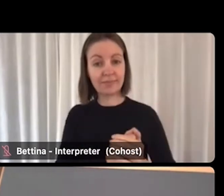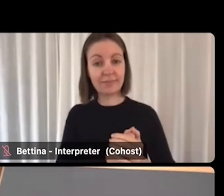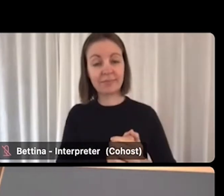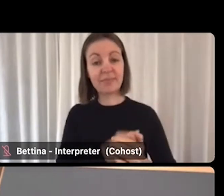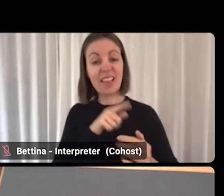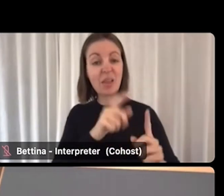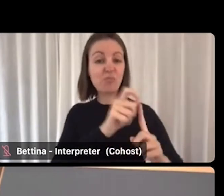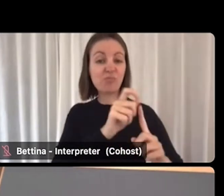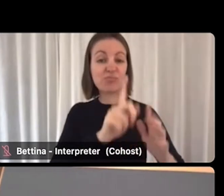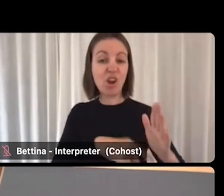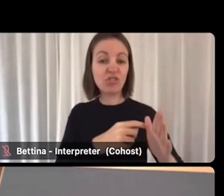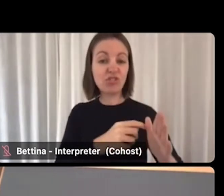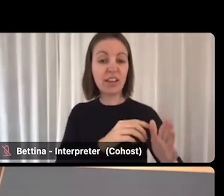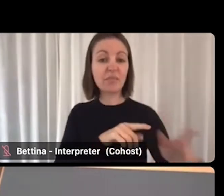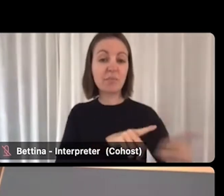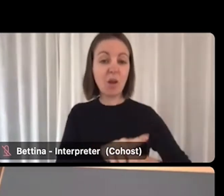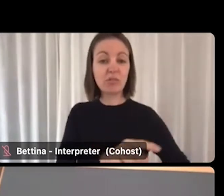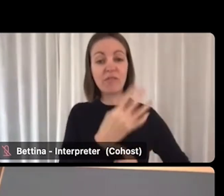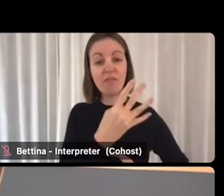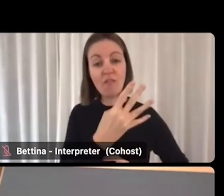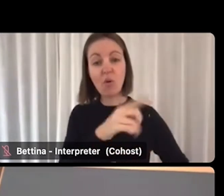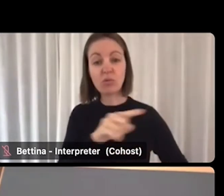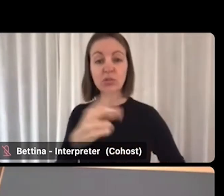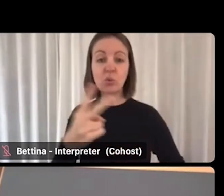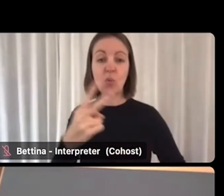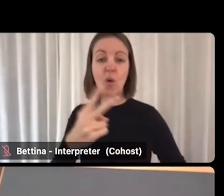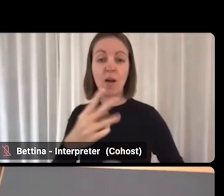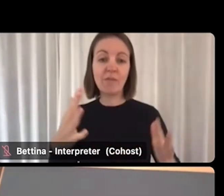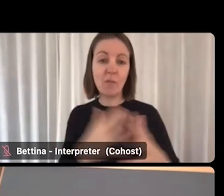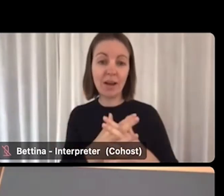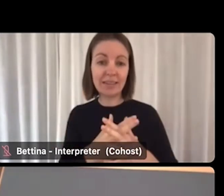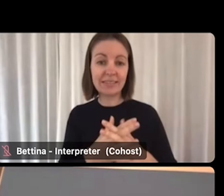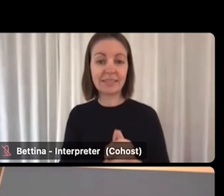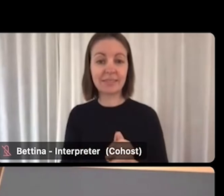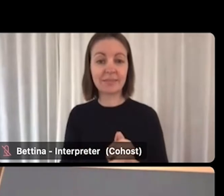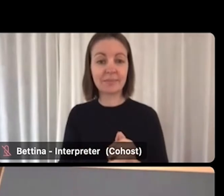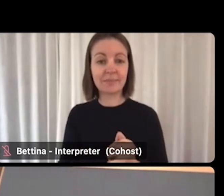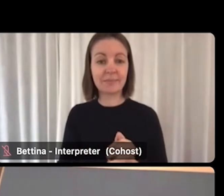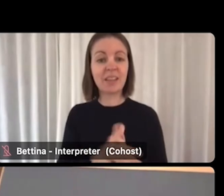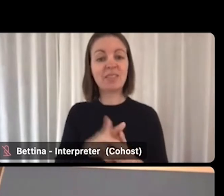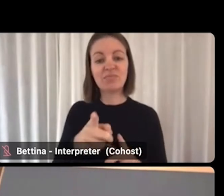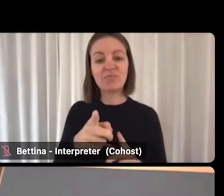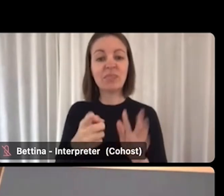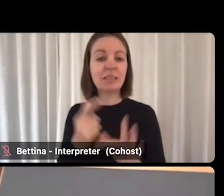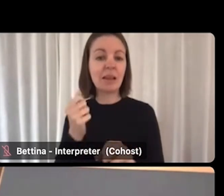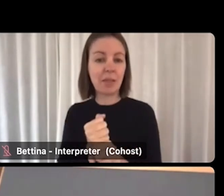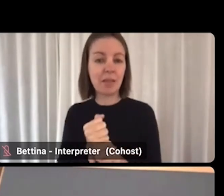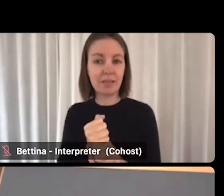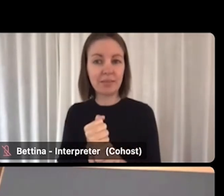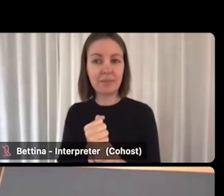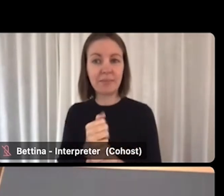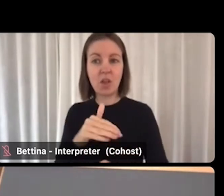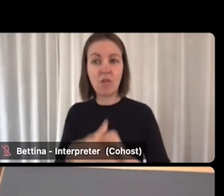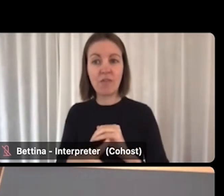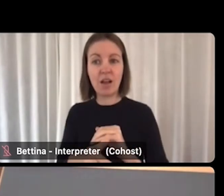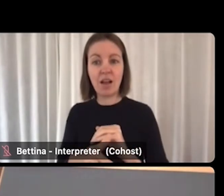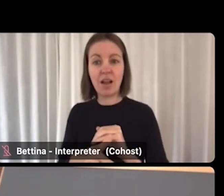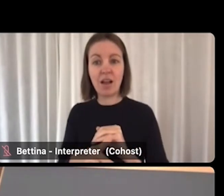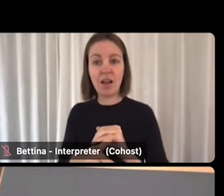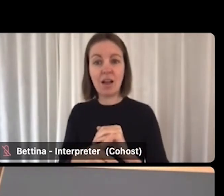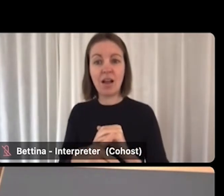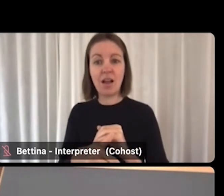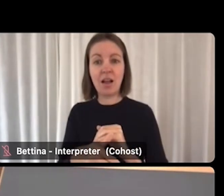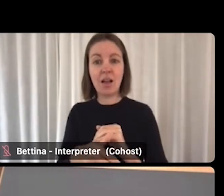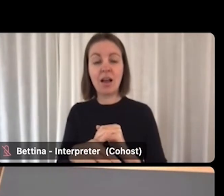run for between 4 to 12 weeks. So I'll give you an example on the next slide, just very briefly, of a launching to